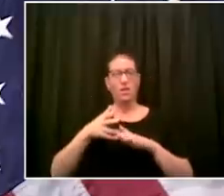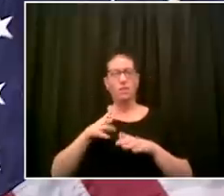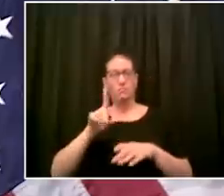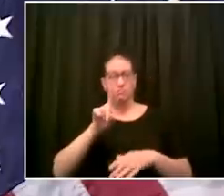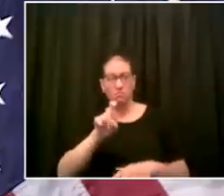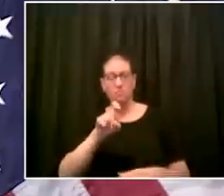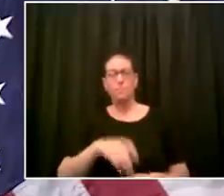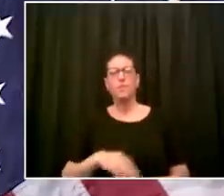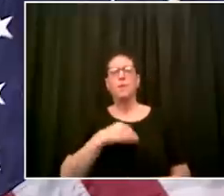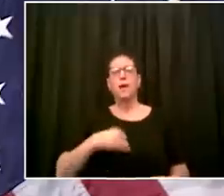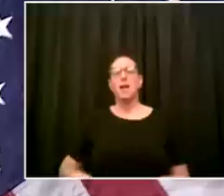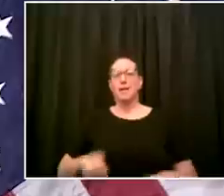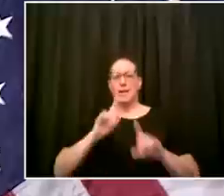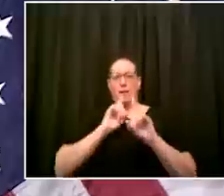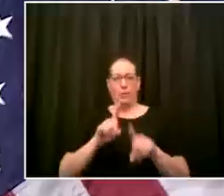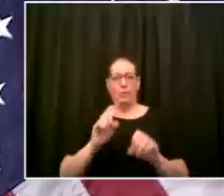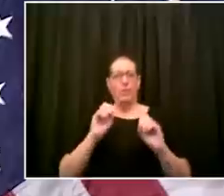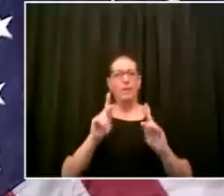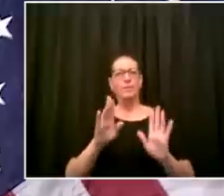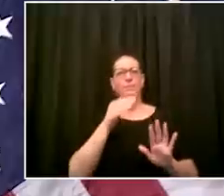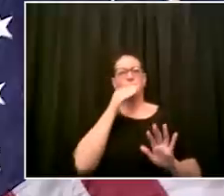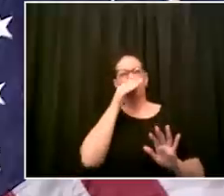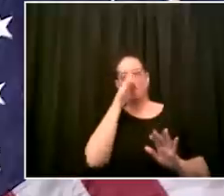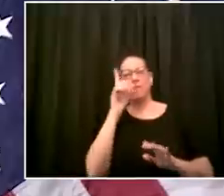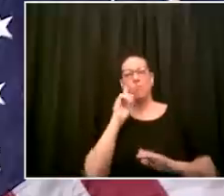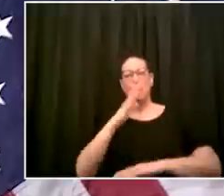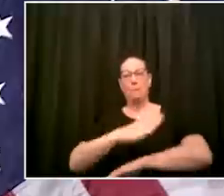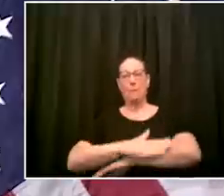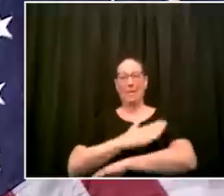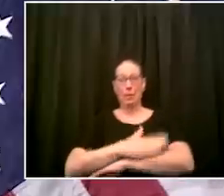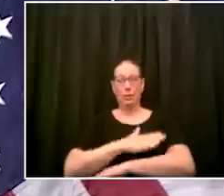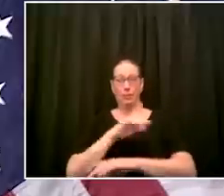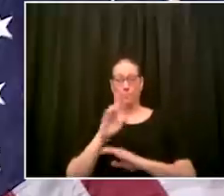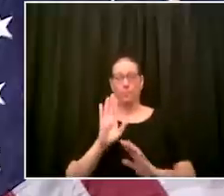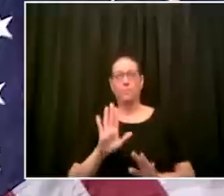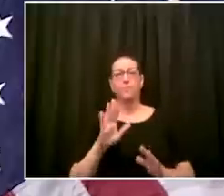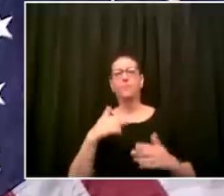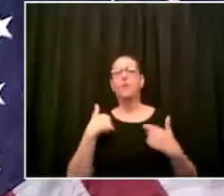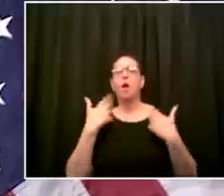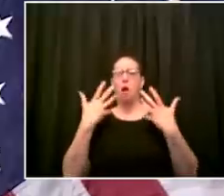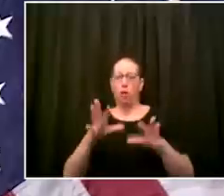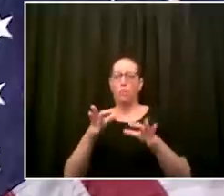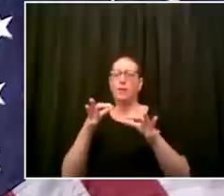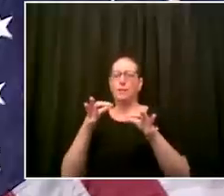so the fencing again available but we don't want to use it we don't have to